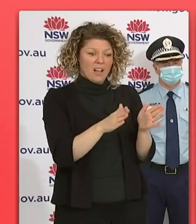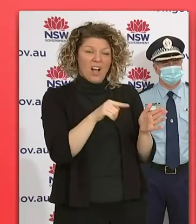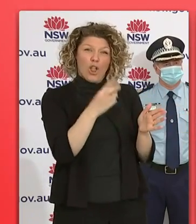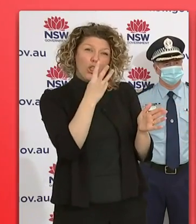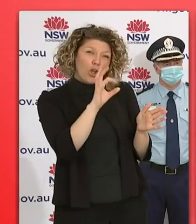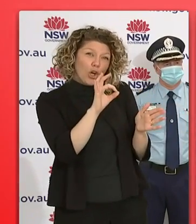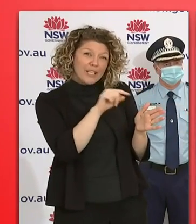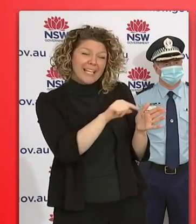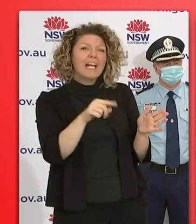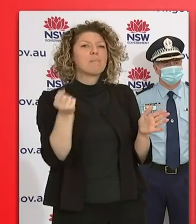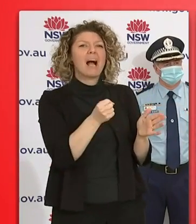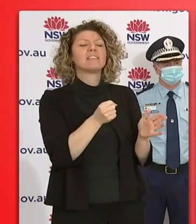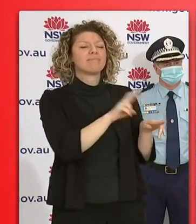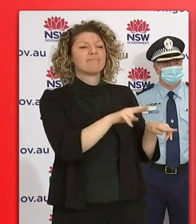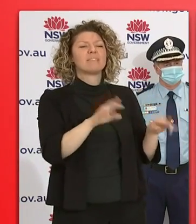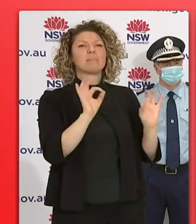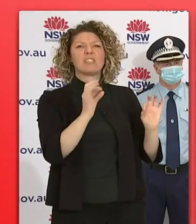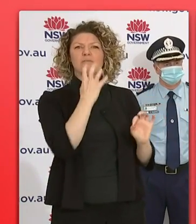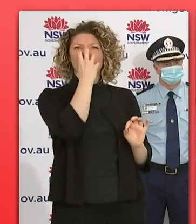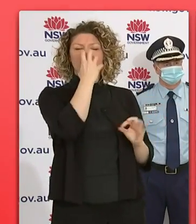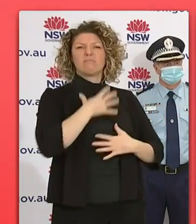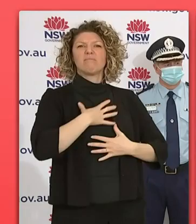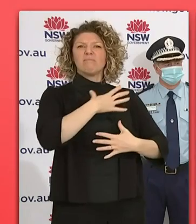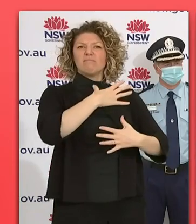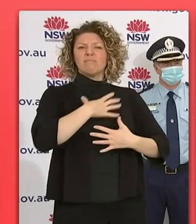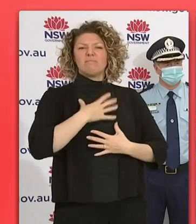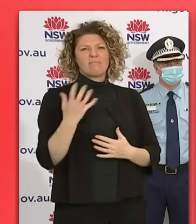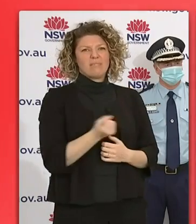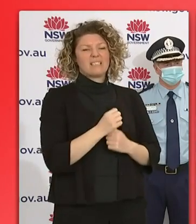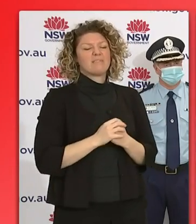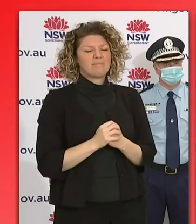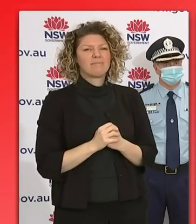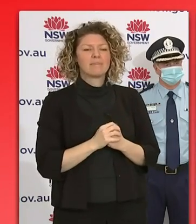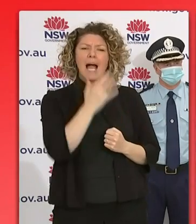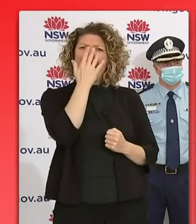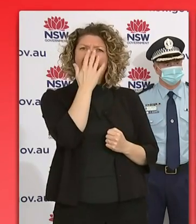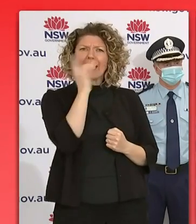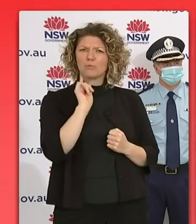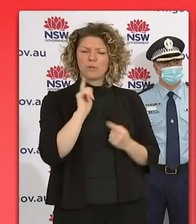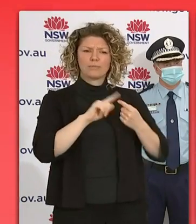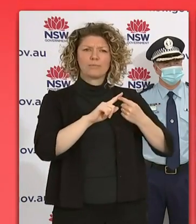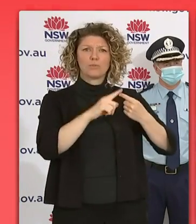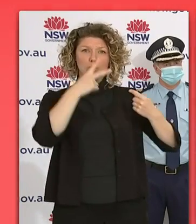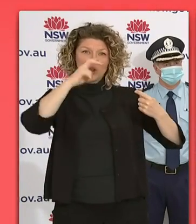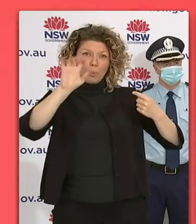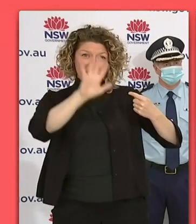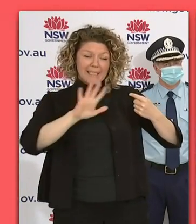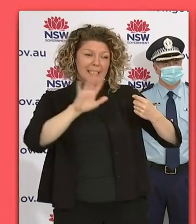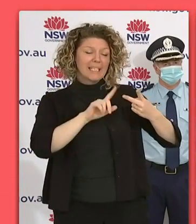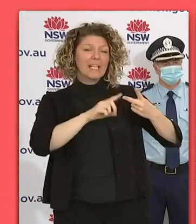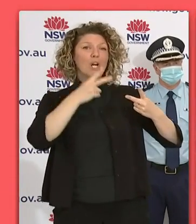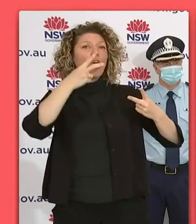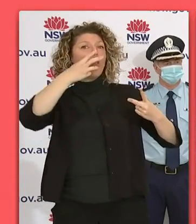Of the 63 in ICU, four are in their 20s, six are in their 30s,